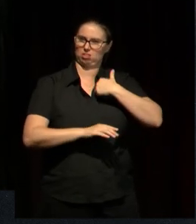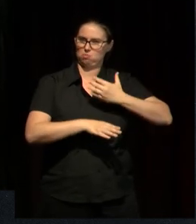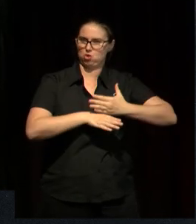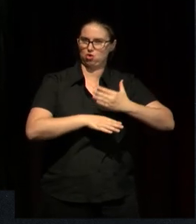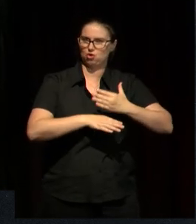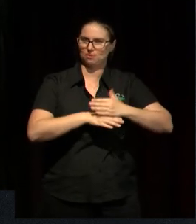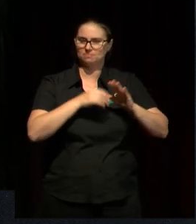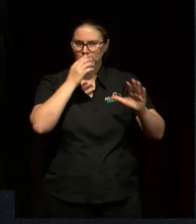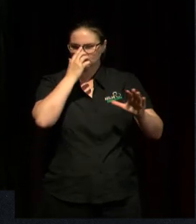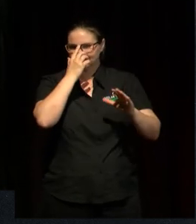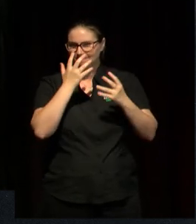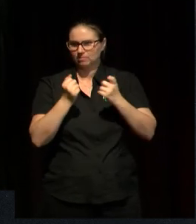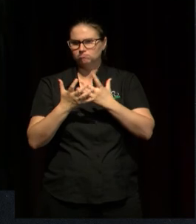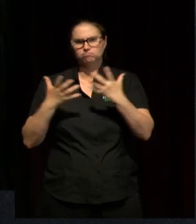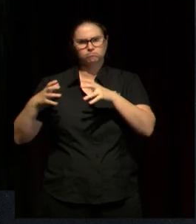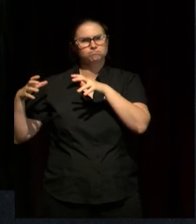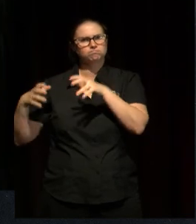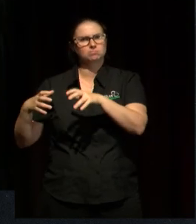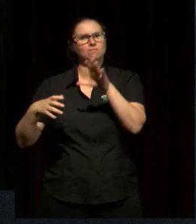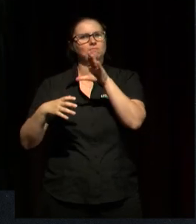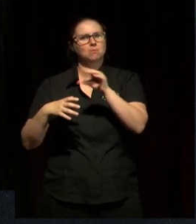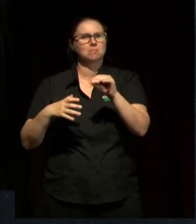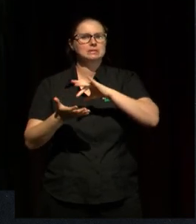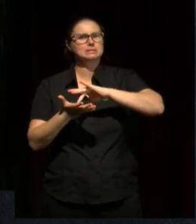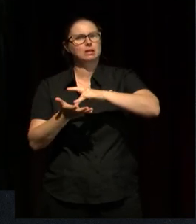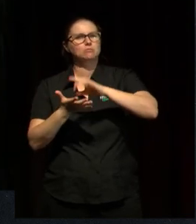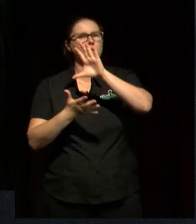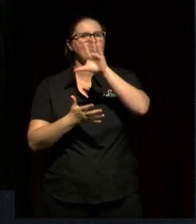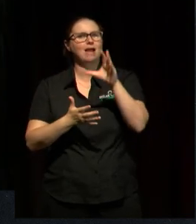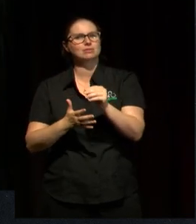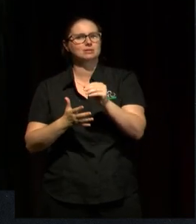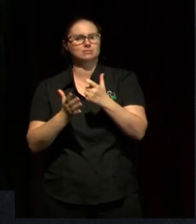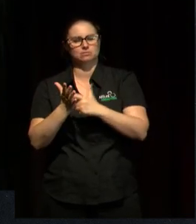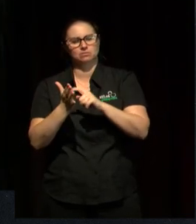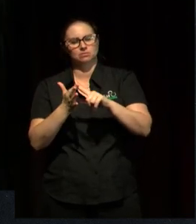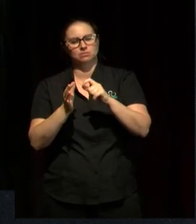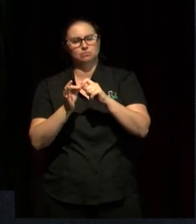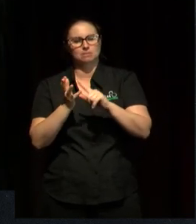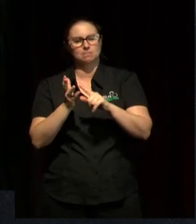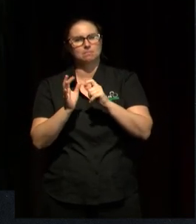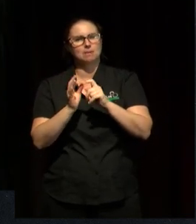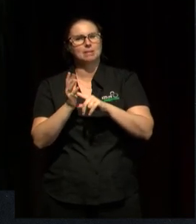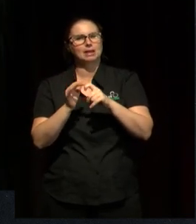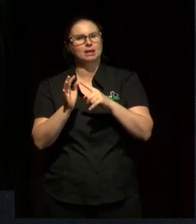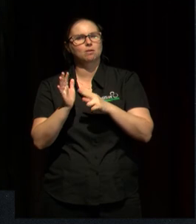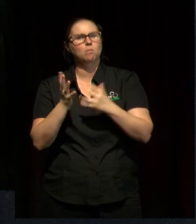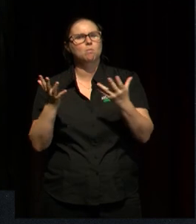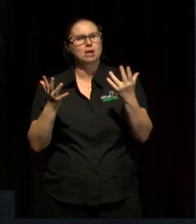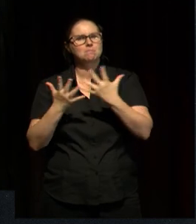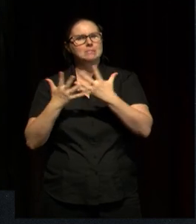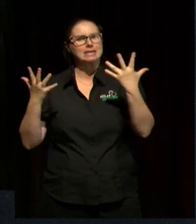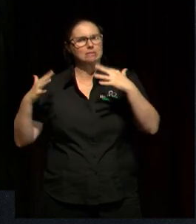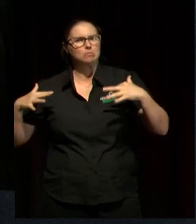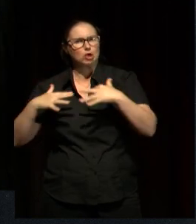children who had come from the Central African Republic and from the war-torn countries. And